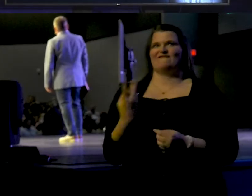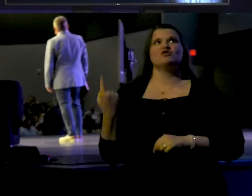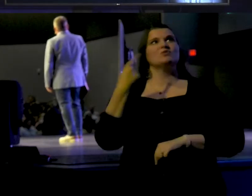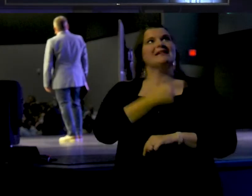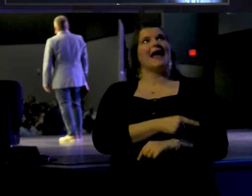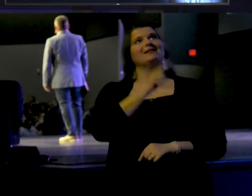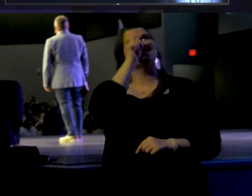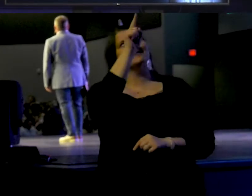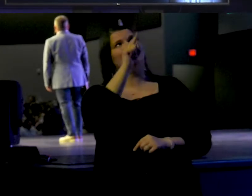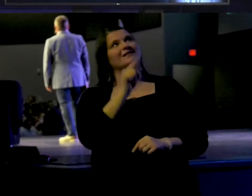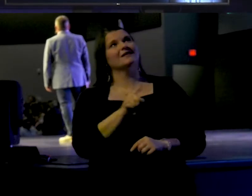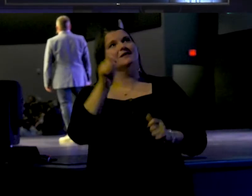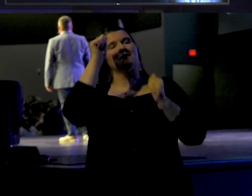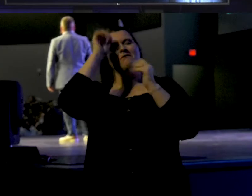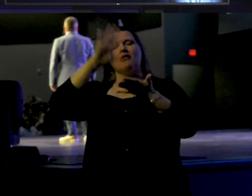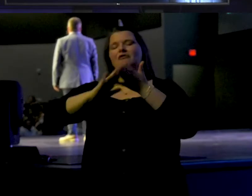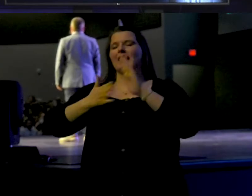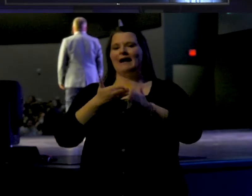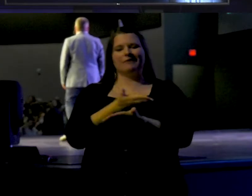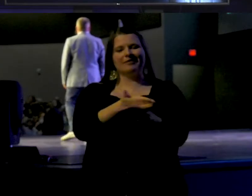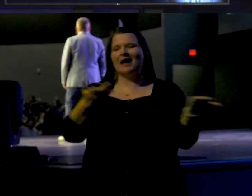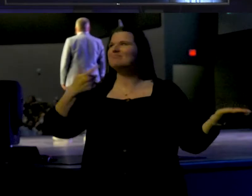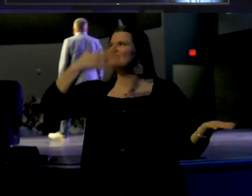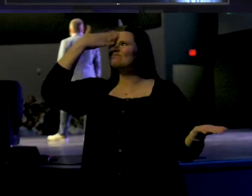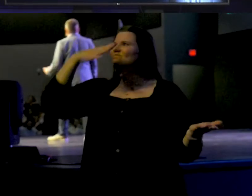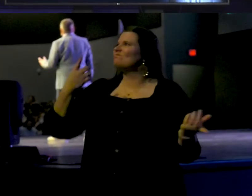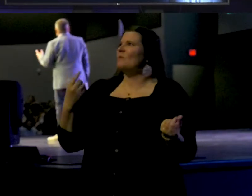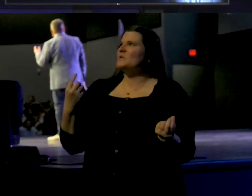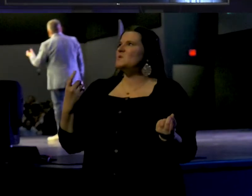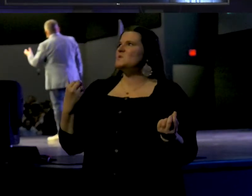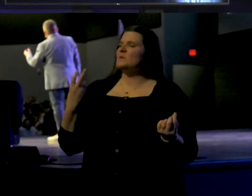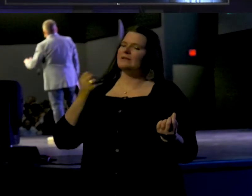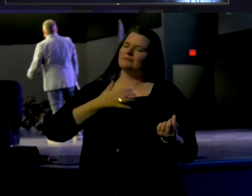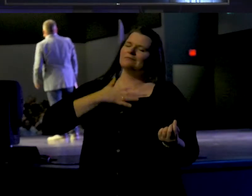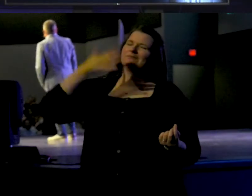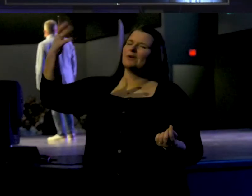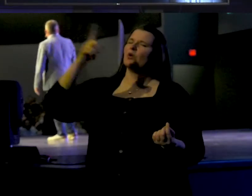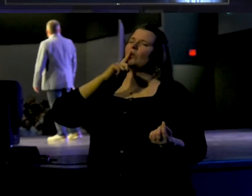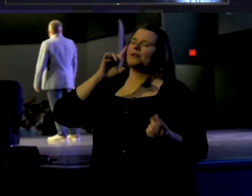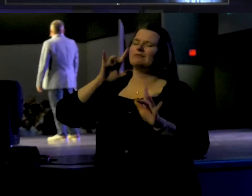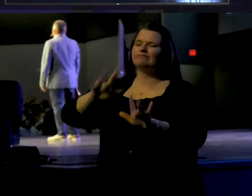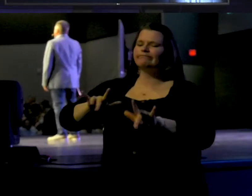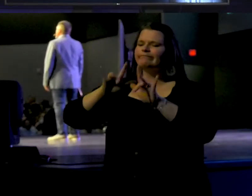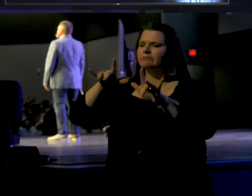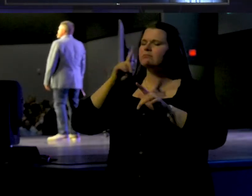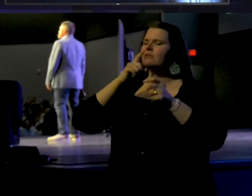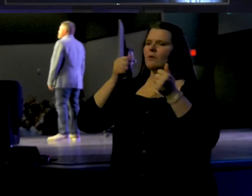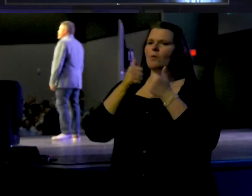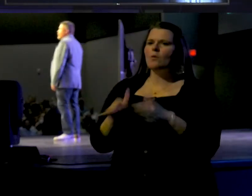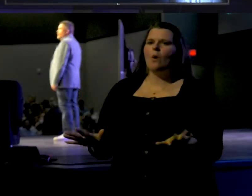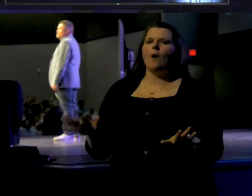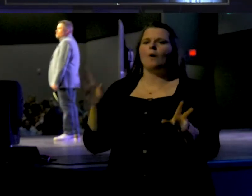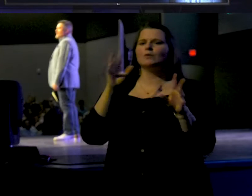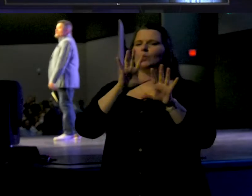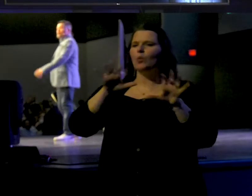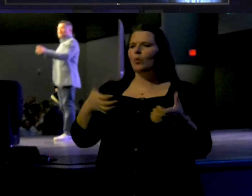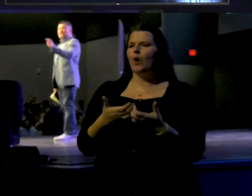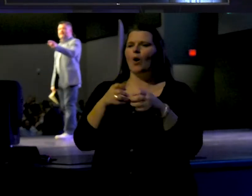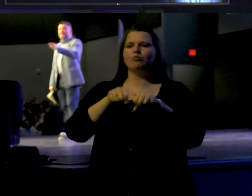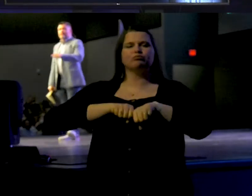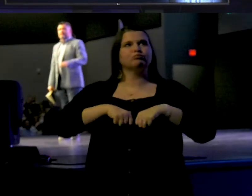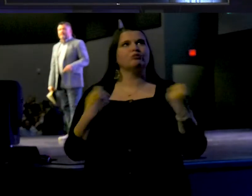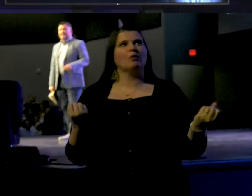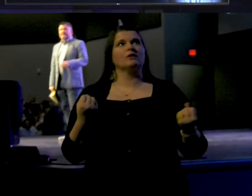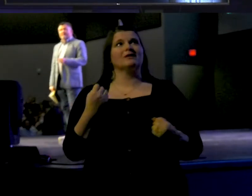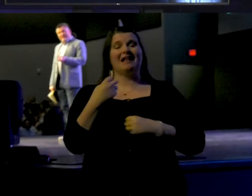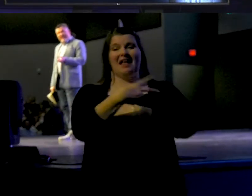days. He says, His father, forgive them, for they know not what they do, expressing his extreme compassion for a lost and broken world. He told